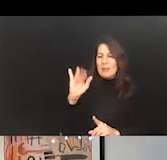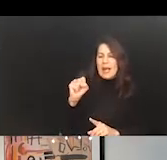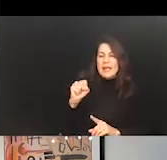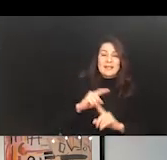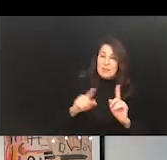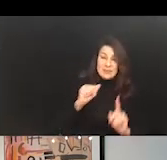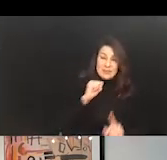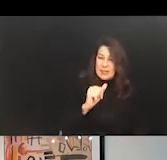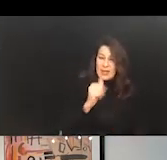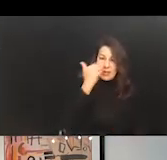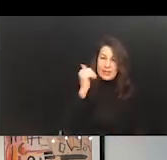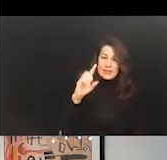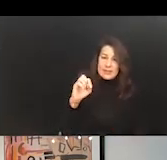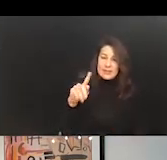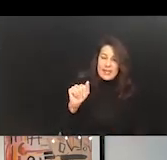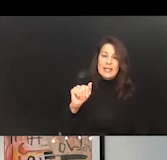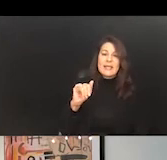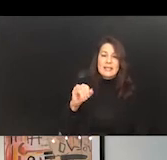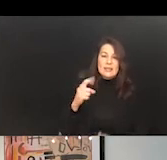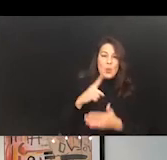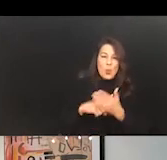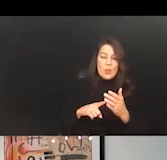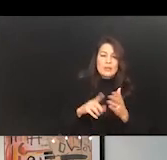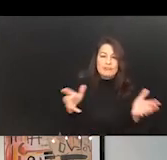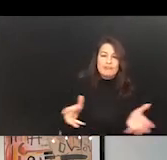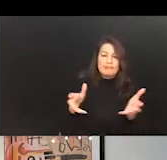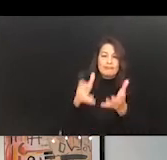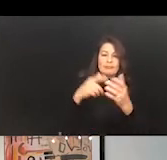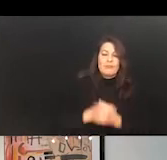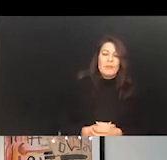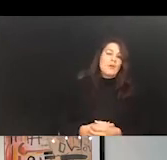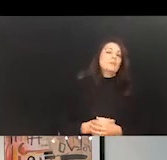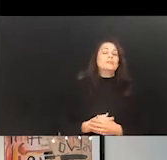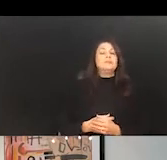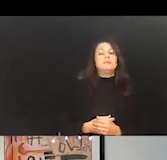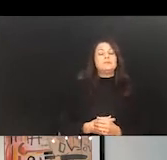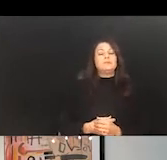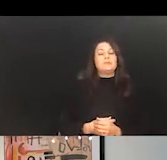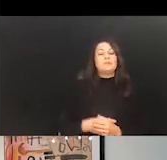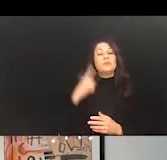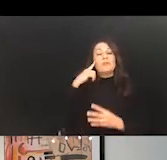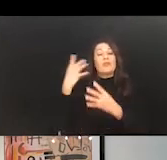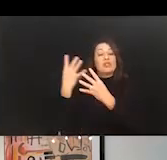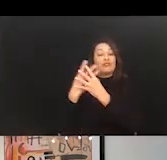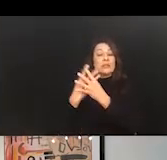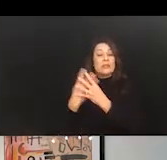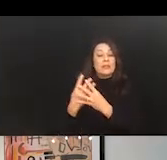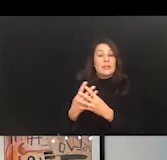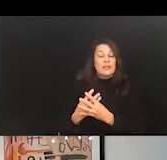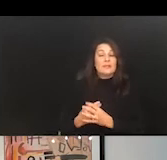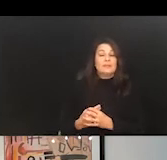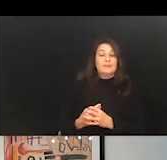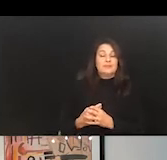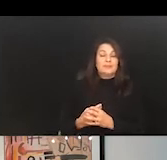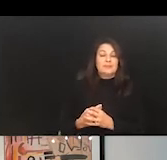data is, is what's driving it. On the screening side, I think this is one of the ones that's gotten the most attention in the